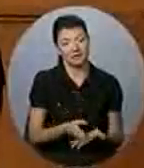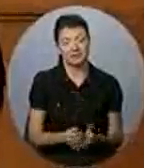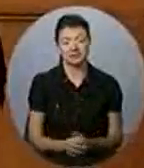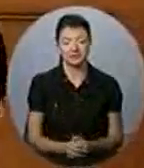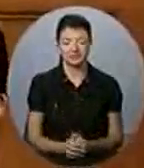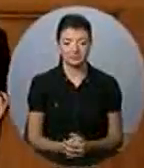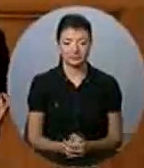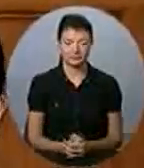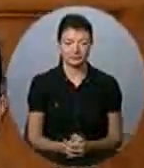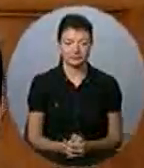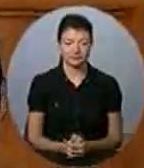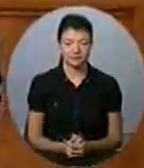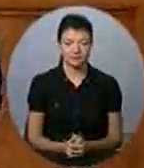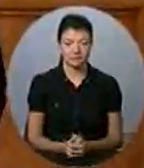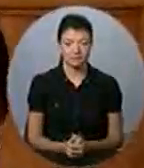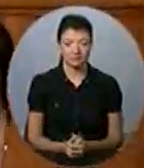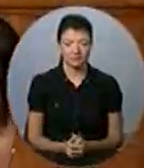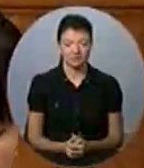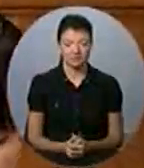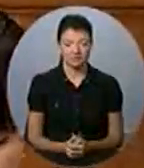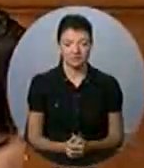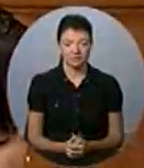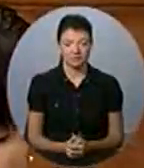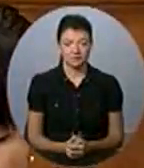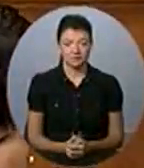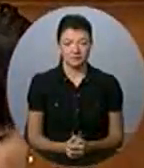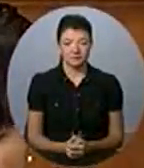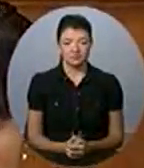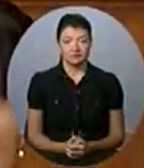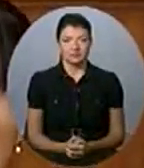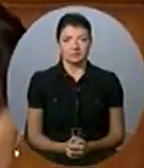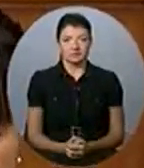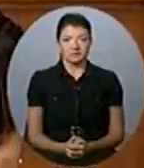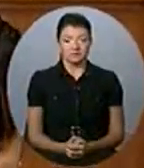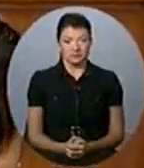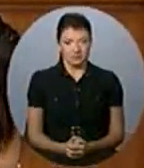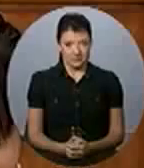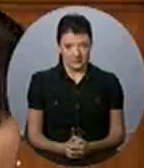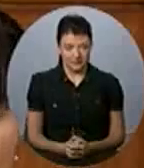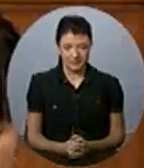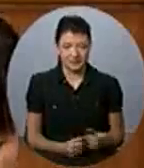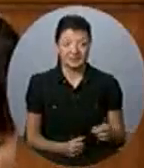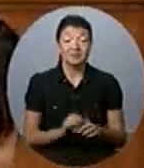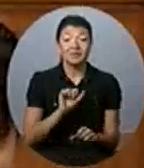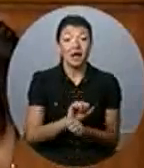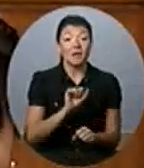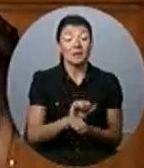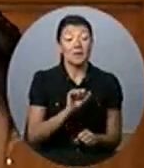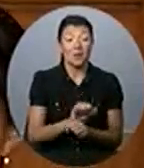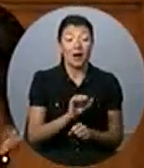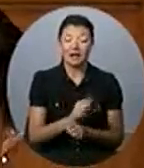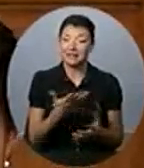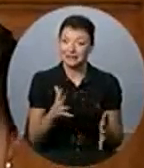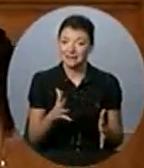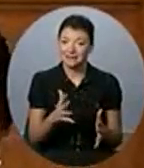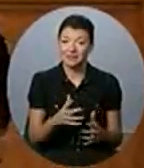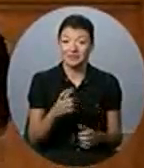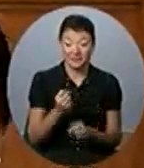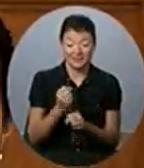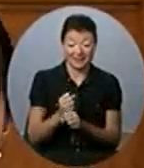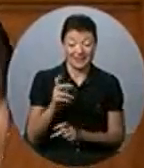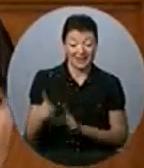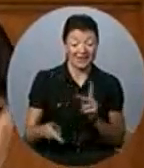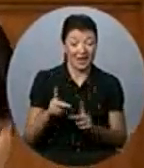the Minister talks about economic development. Let's talk about jobs. Workers in the region have been very clear. The pipeline will